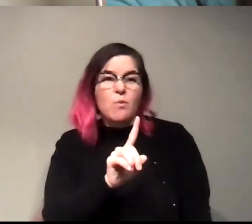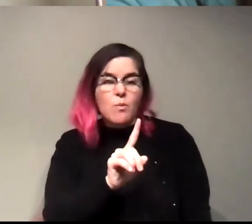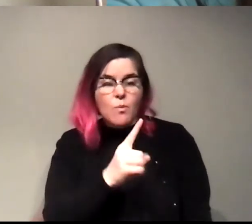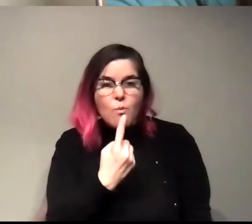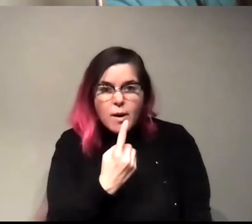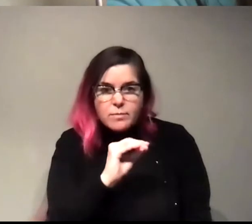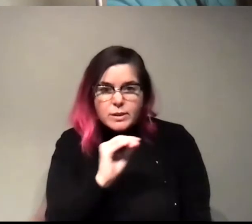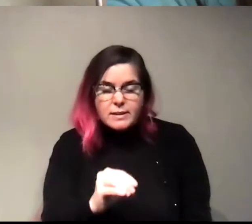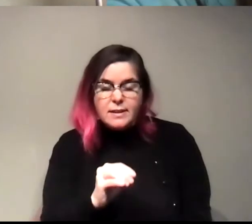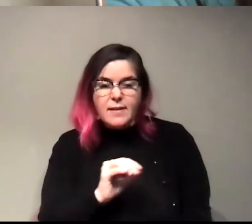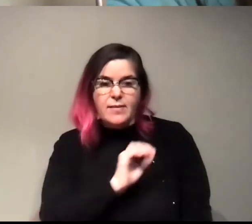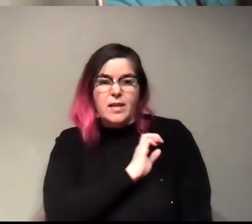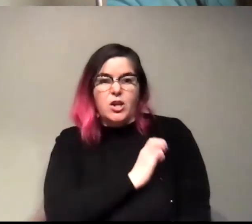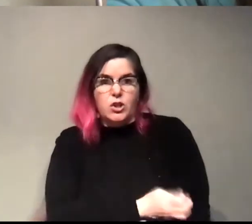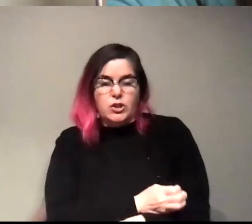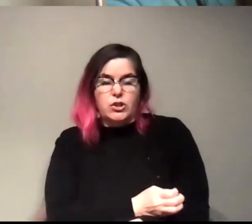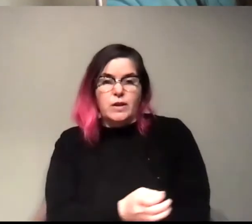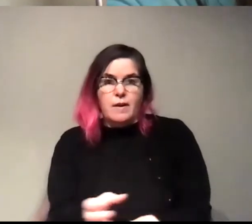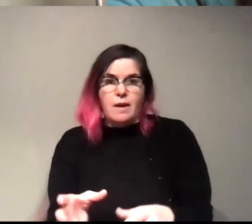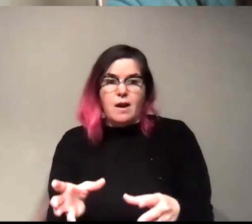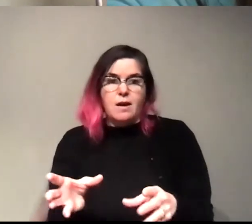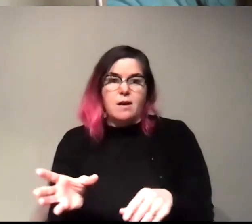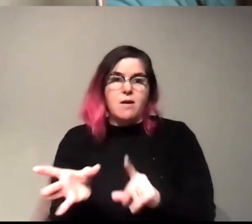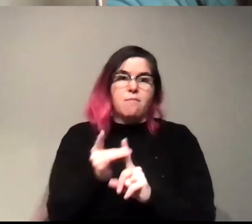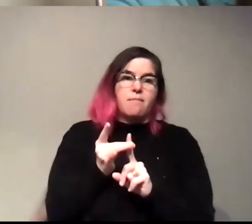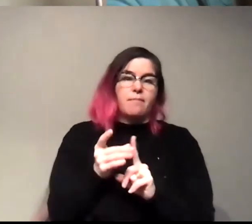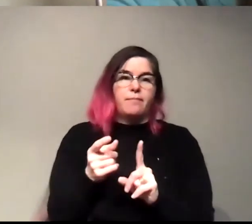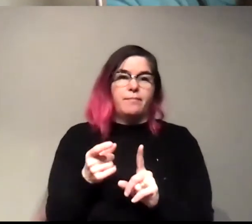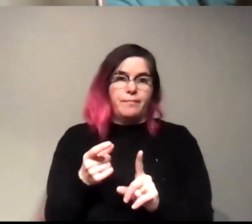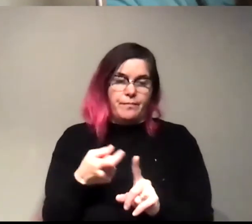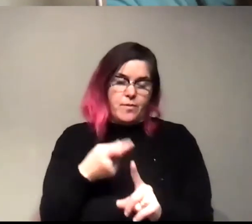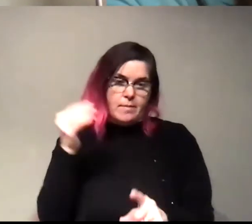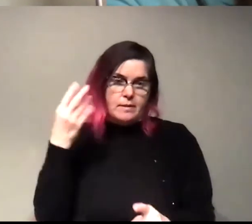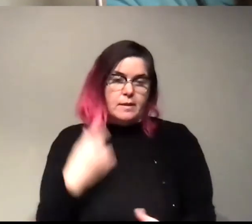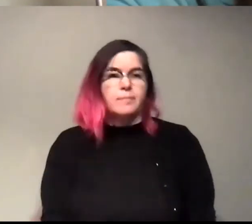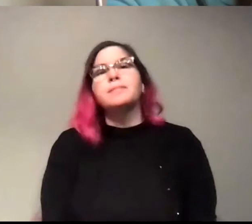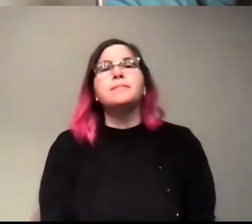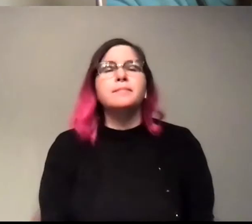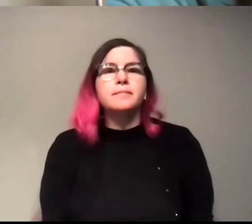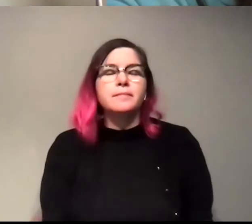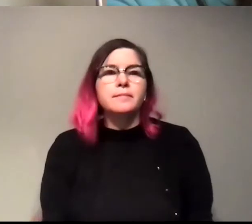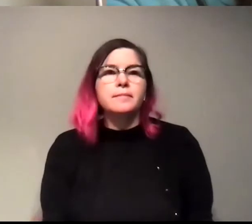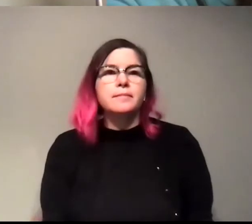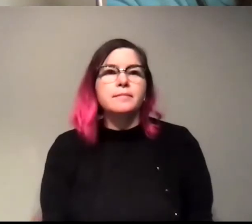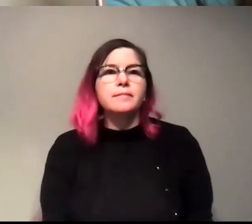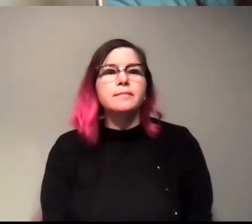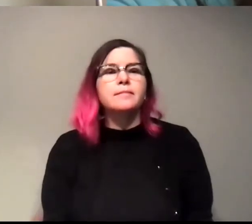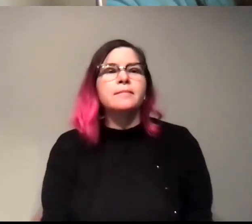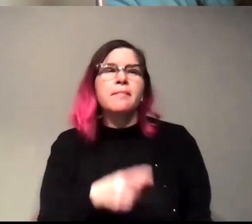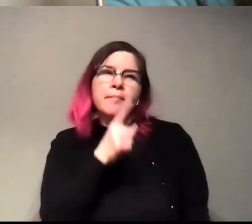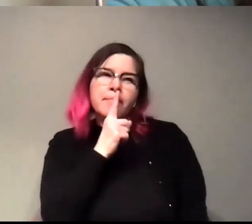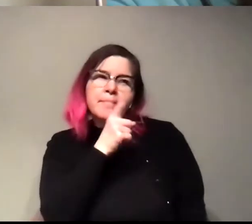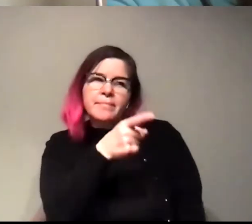energy that, um, that sort of hits them. Uh, but that's not really like, because they can't, it's just,